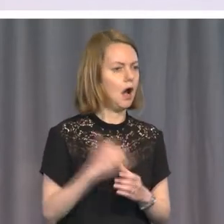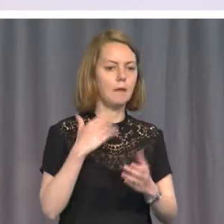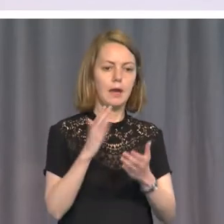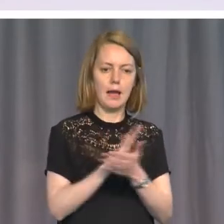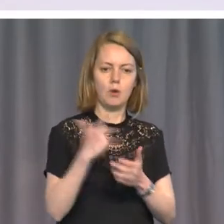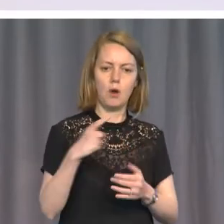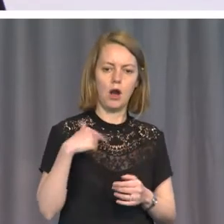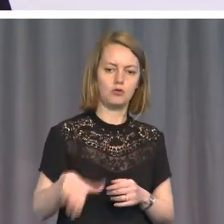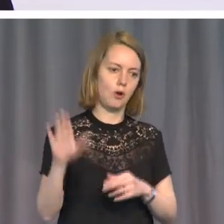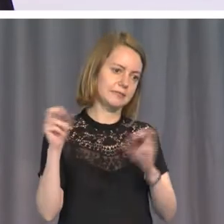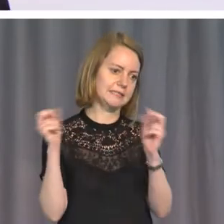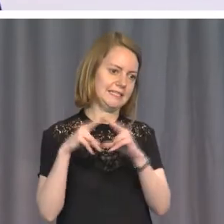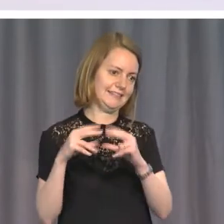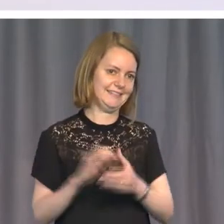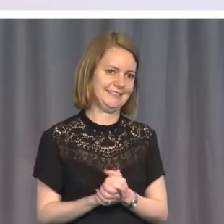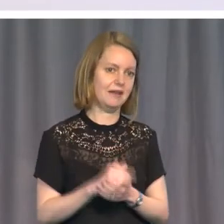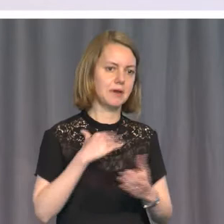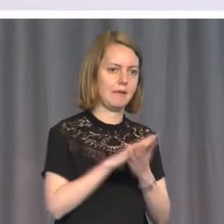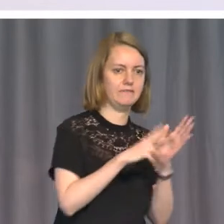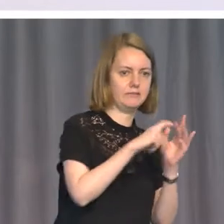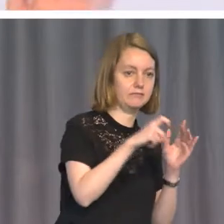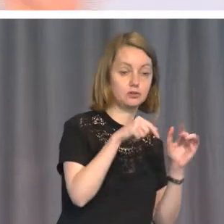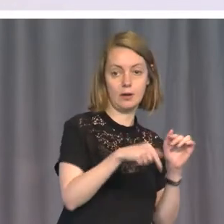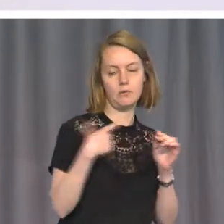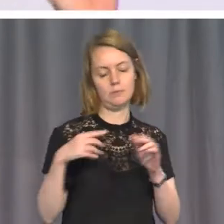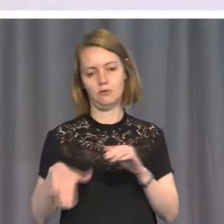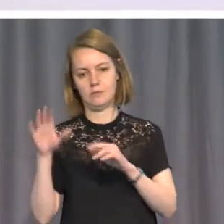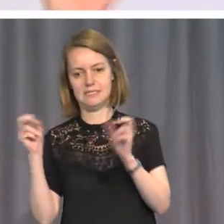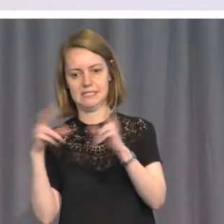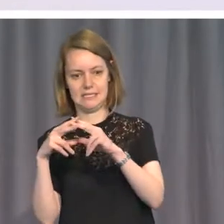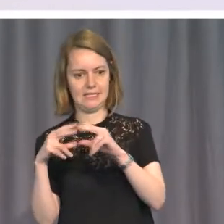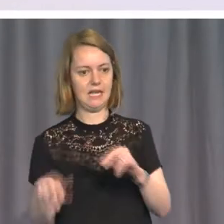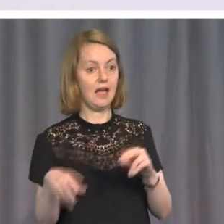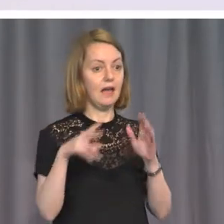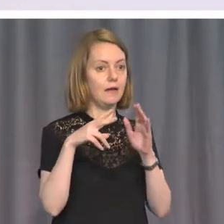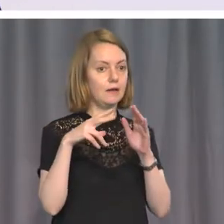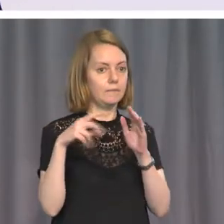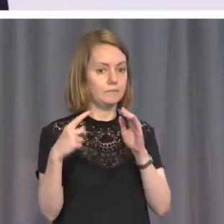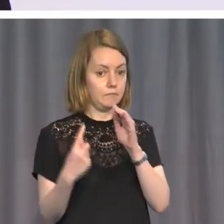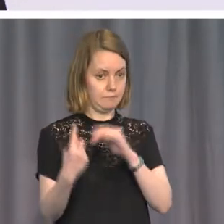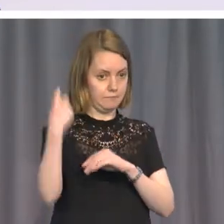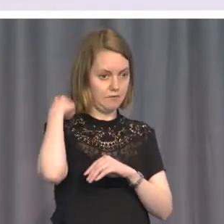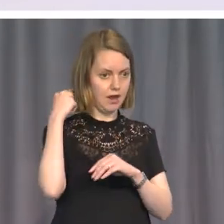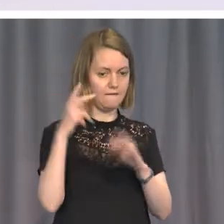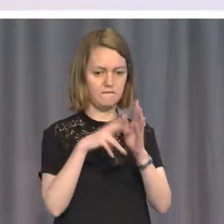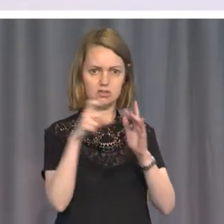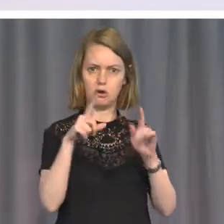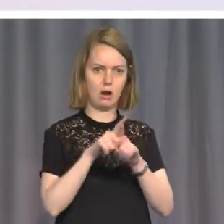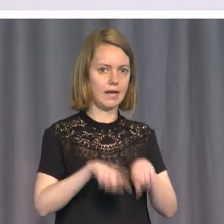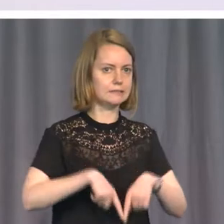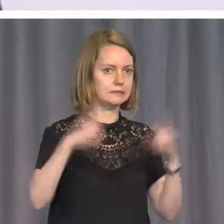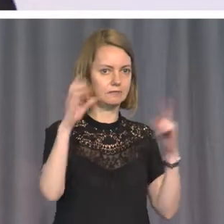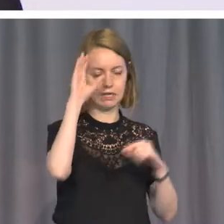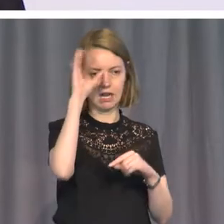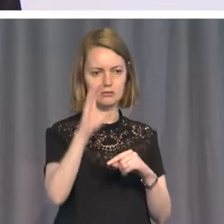because I grew up in Sydney in the 60s. When Victoria really was another country. Henry